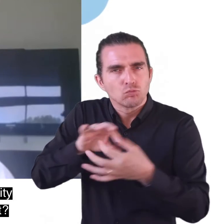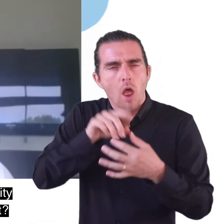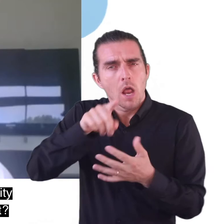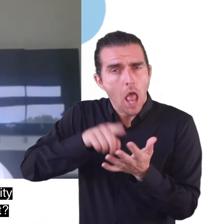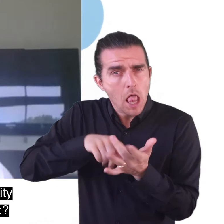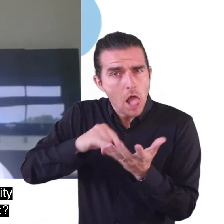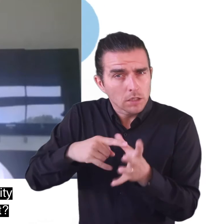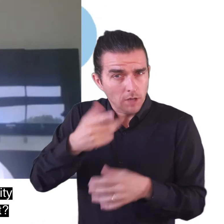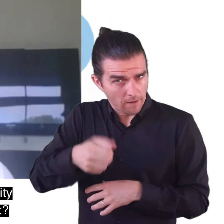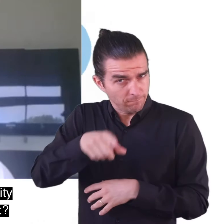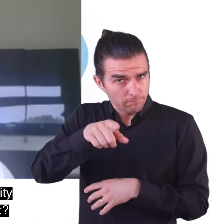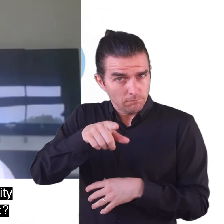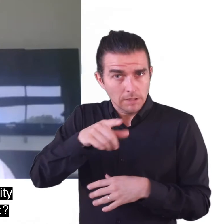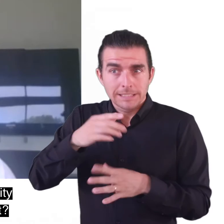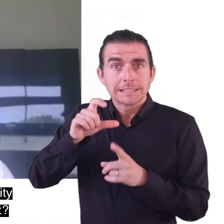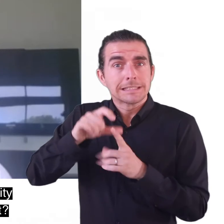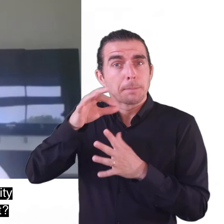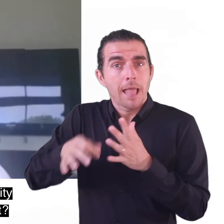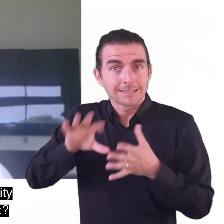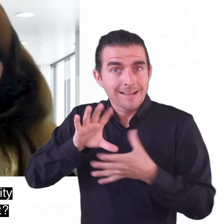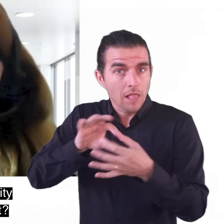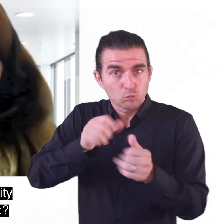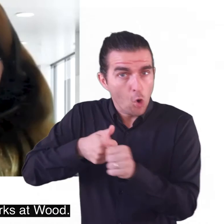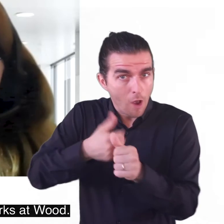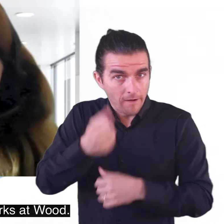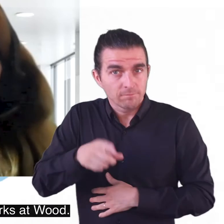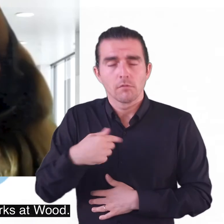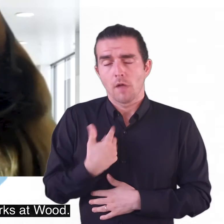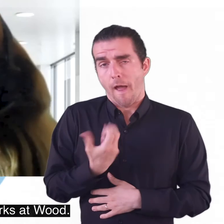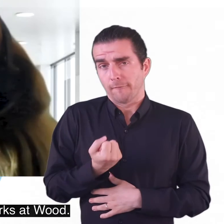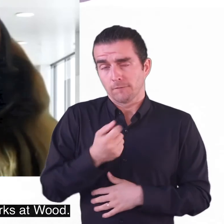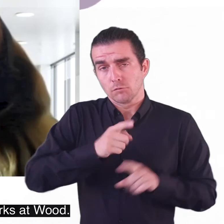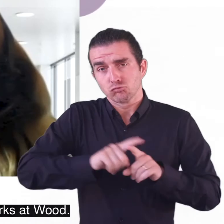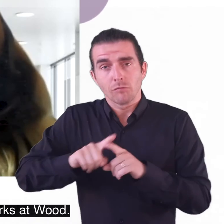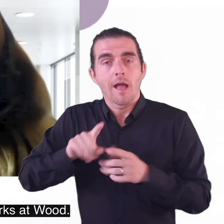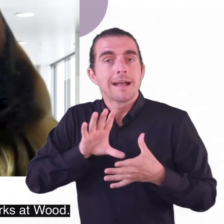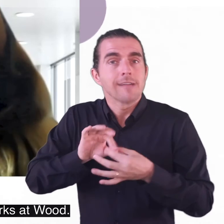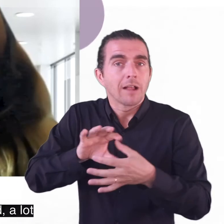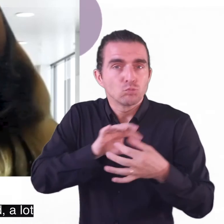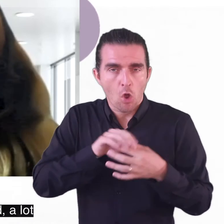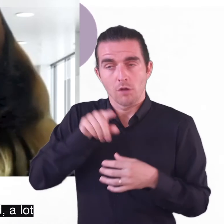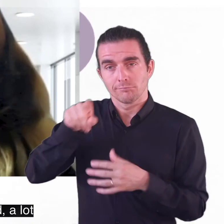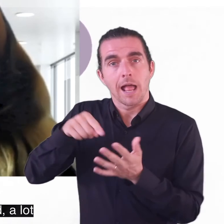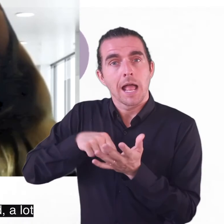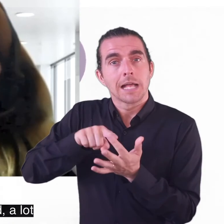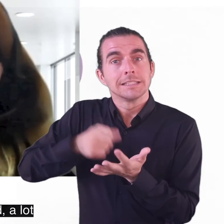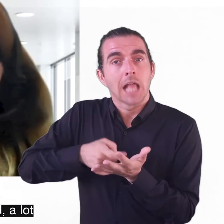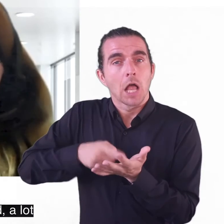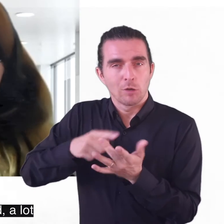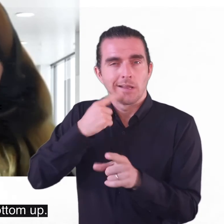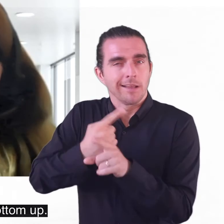networks um and is there a disability network in in wood yet so yeah we've got a number of networks um at wood and like terry